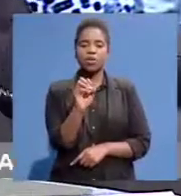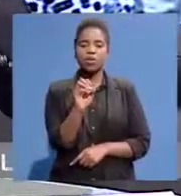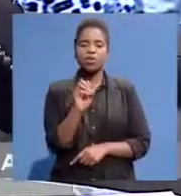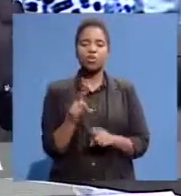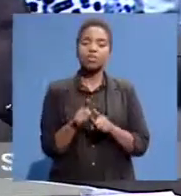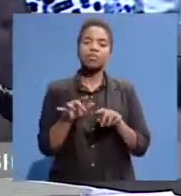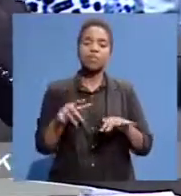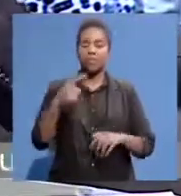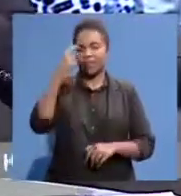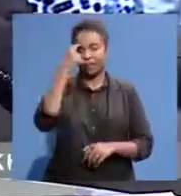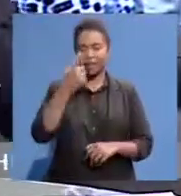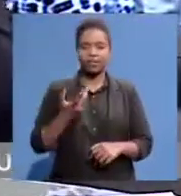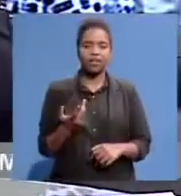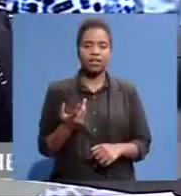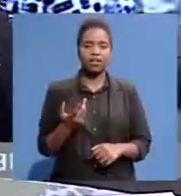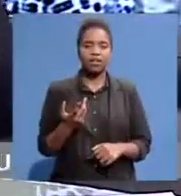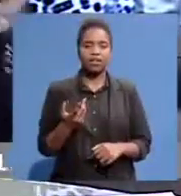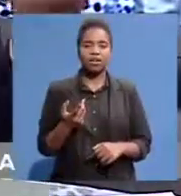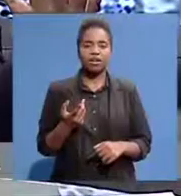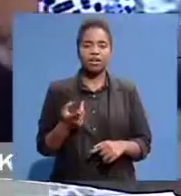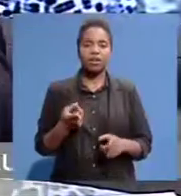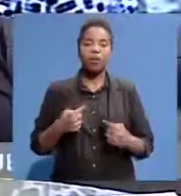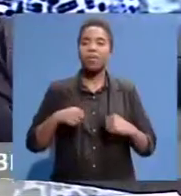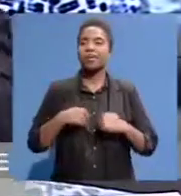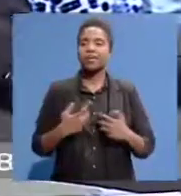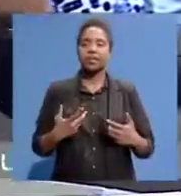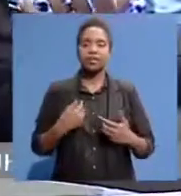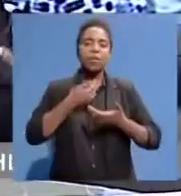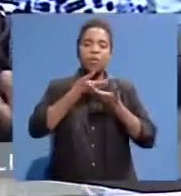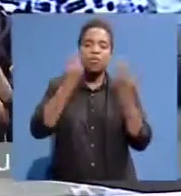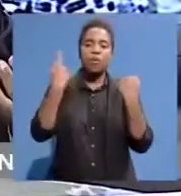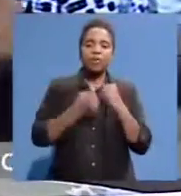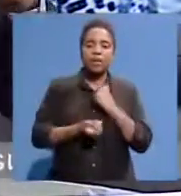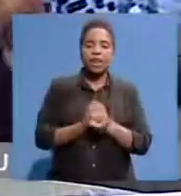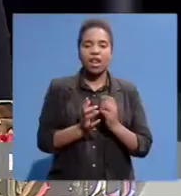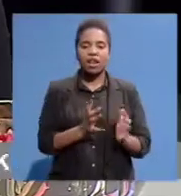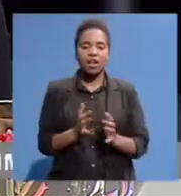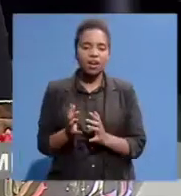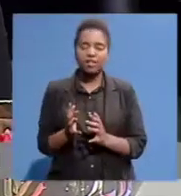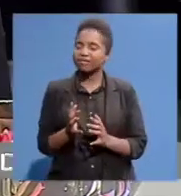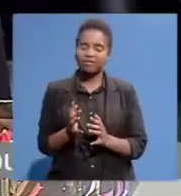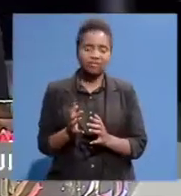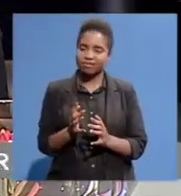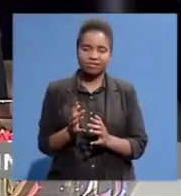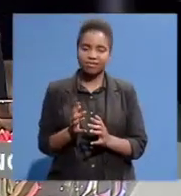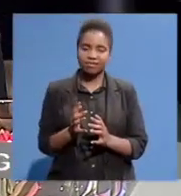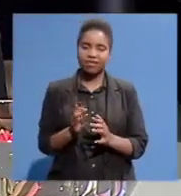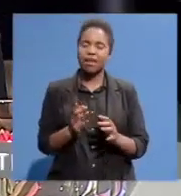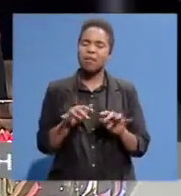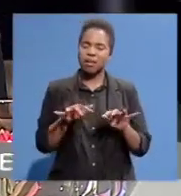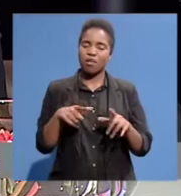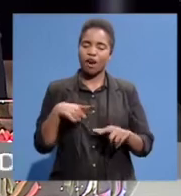as people Thought we were We were not aware We were not conscious Those people You know